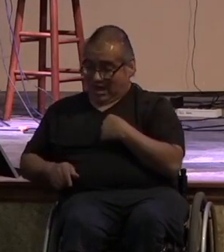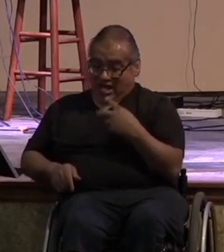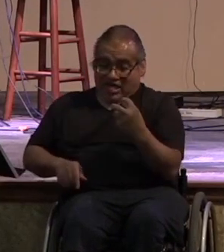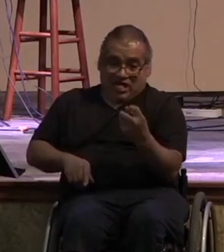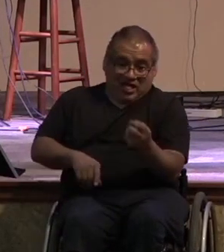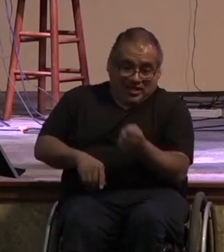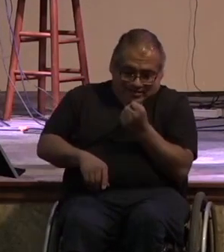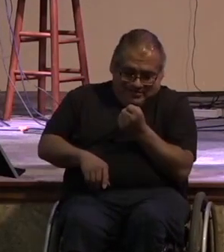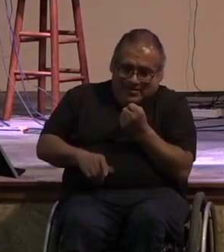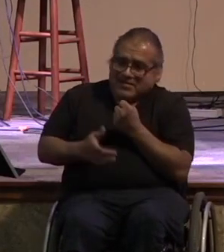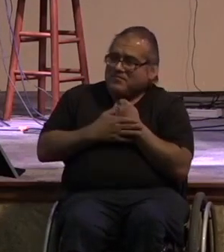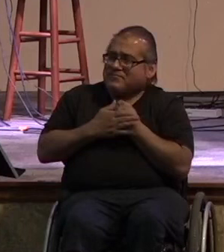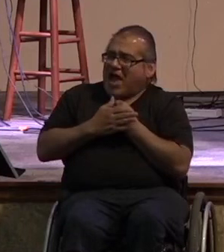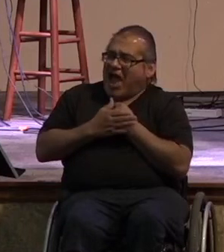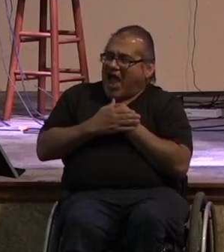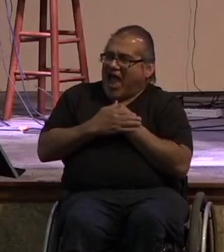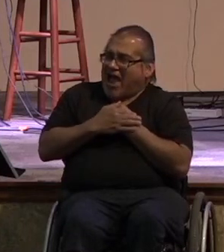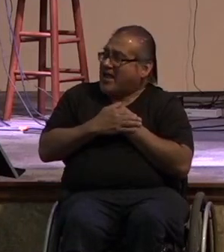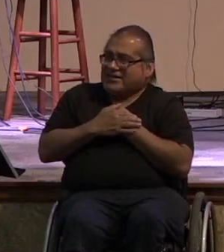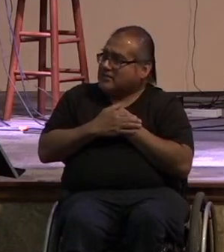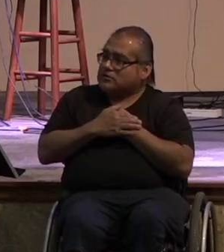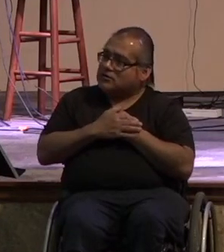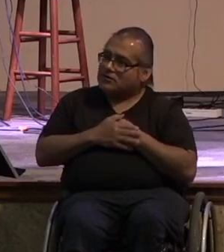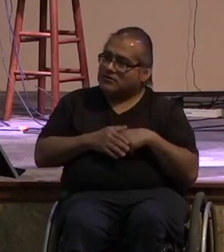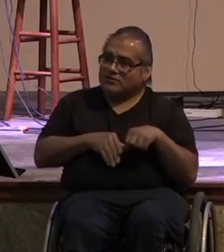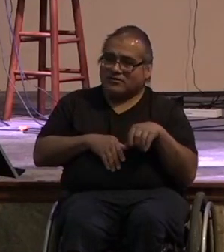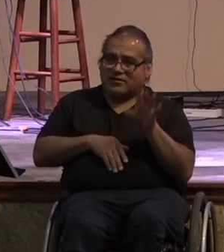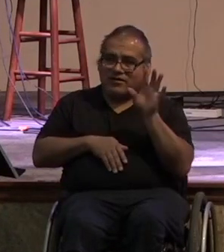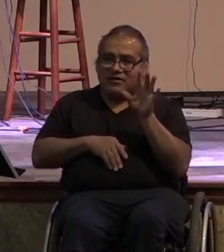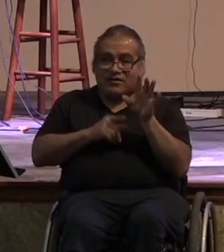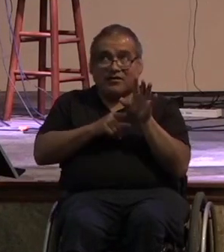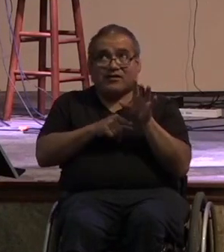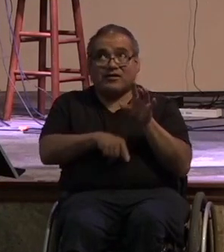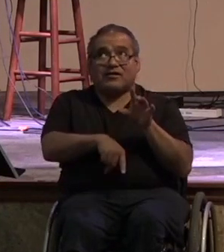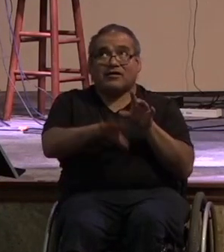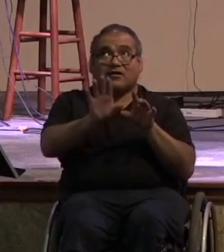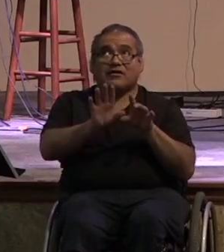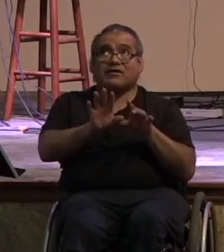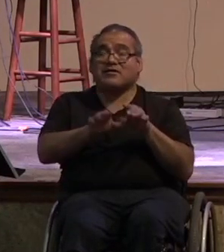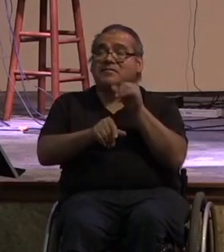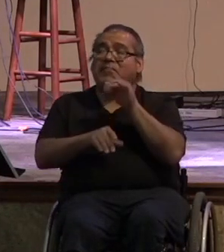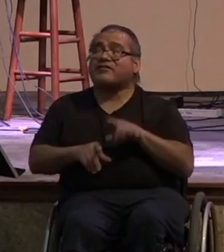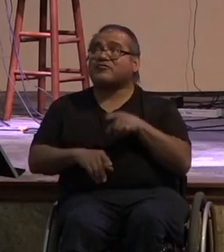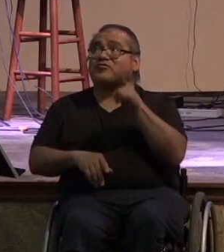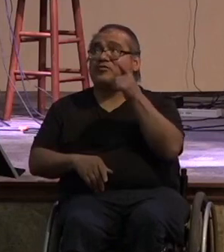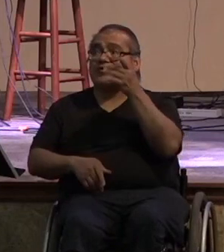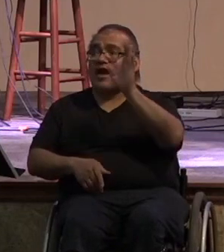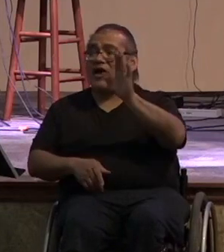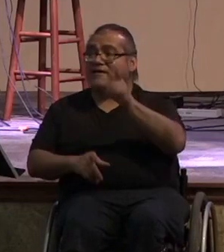tightly to something that's mine that i earned right it we have to learn to see the blessings in our life from god